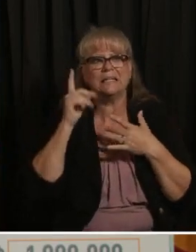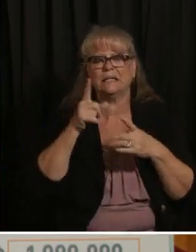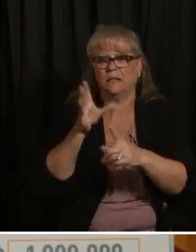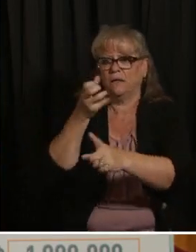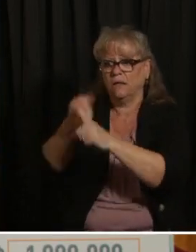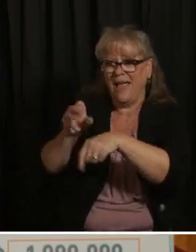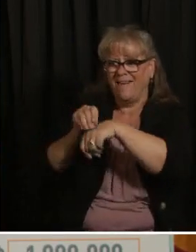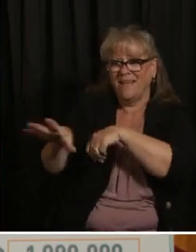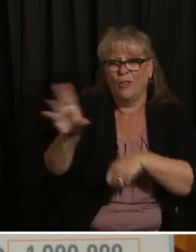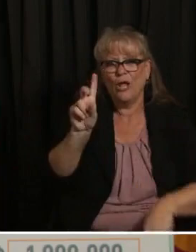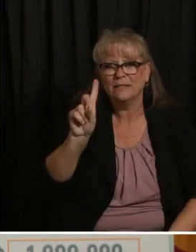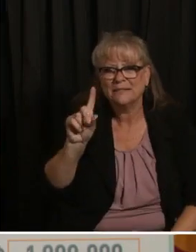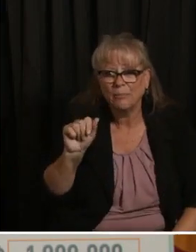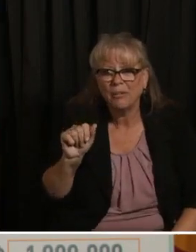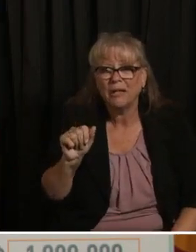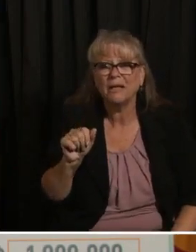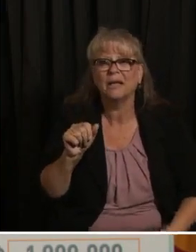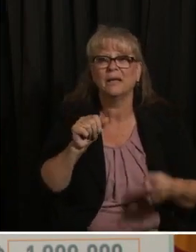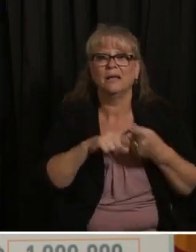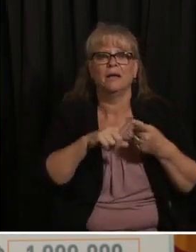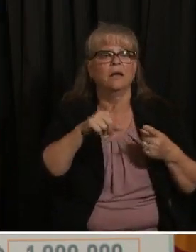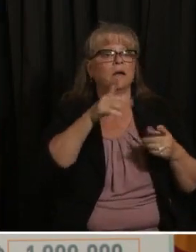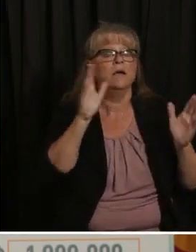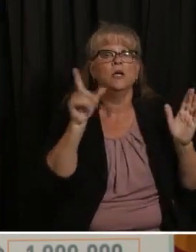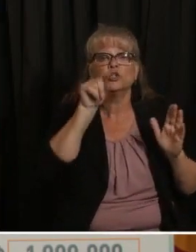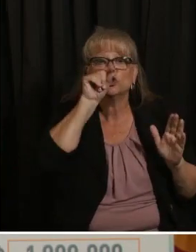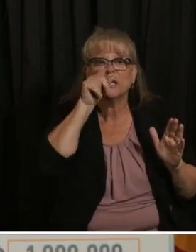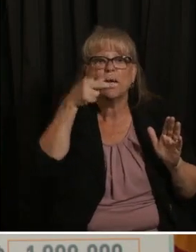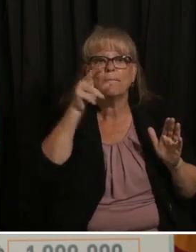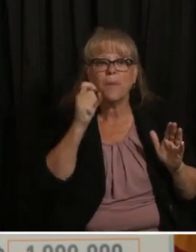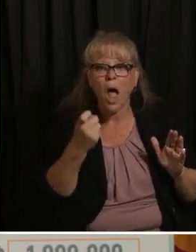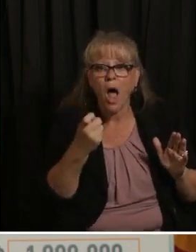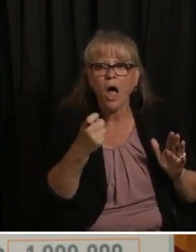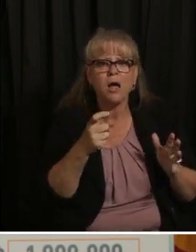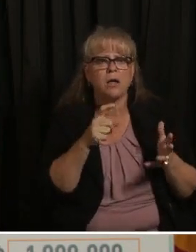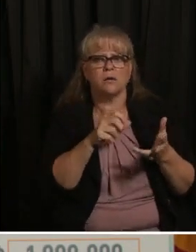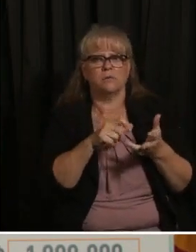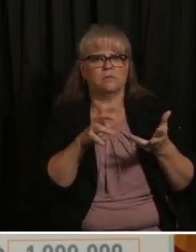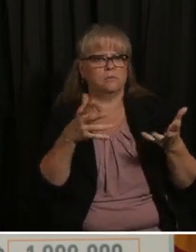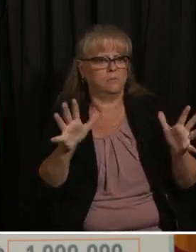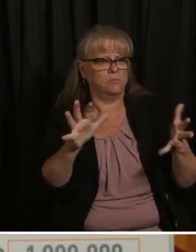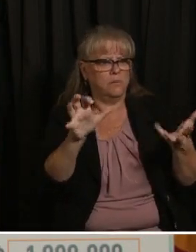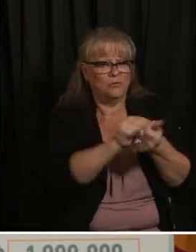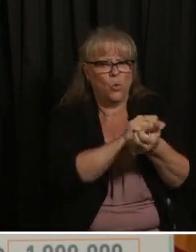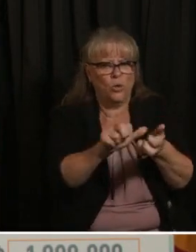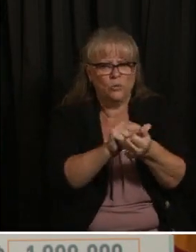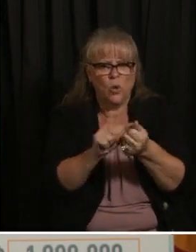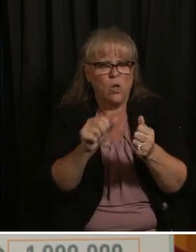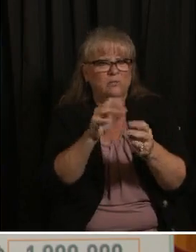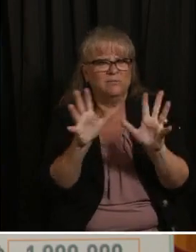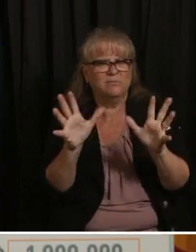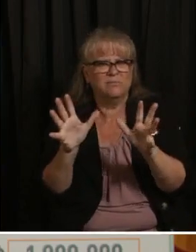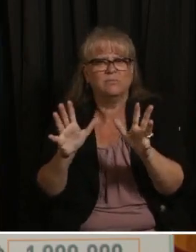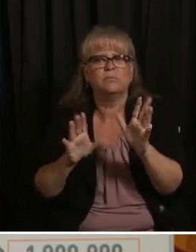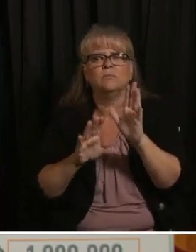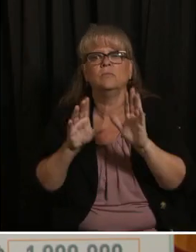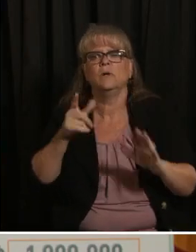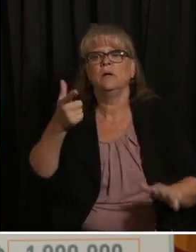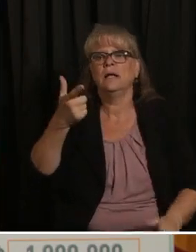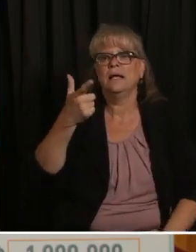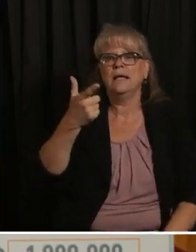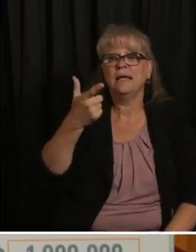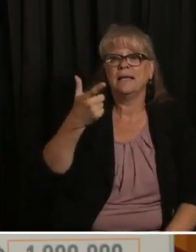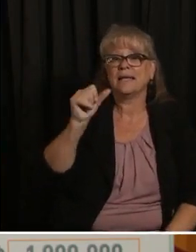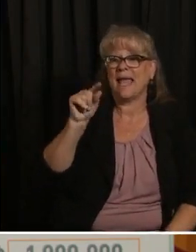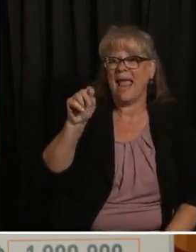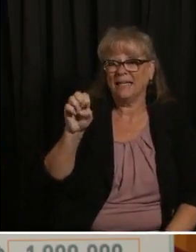about 80 and the gates foundation has made tremendous progress to eliminating polio so